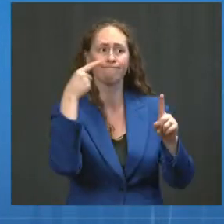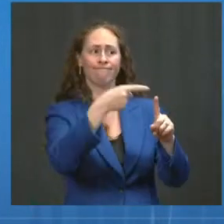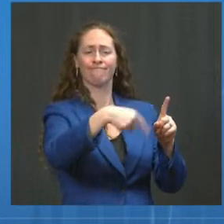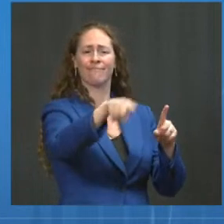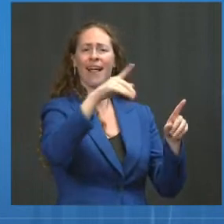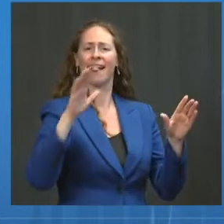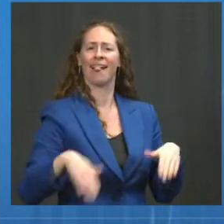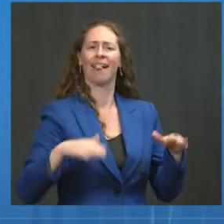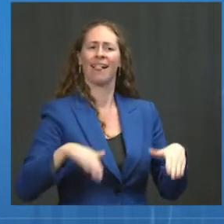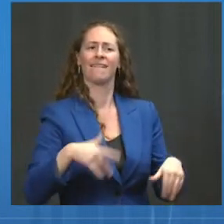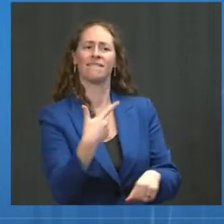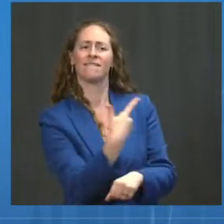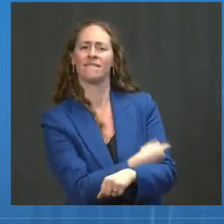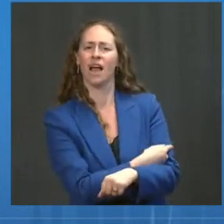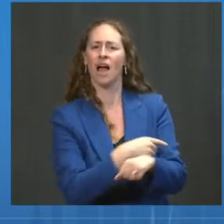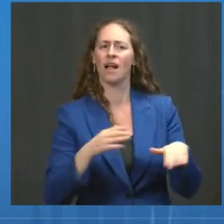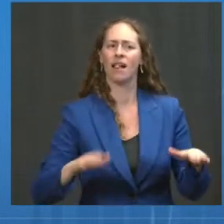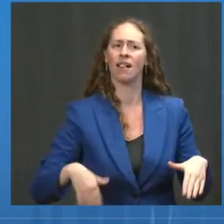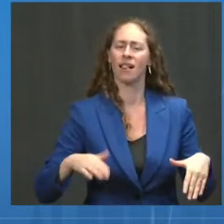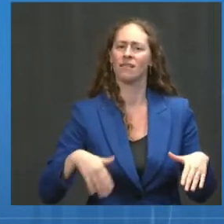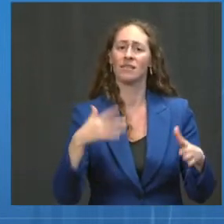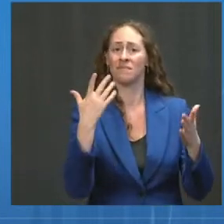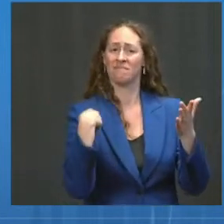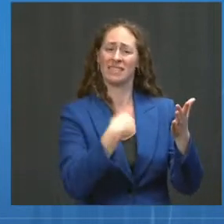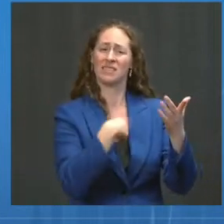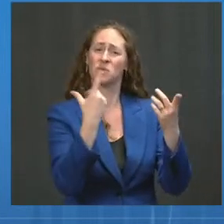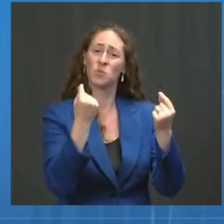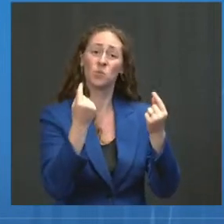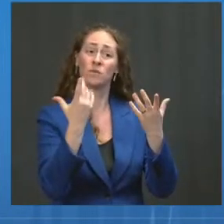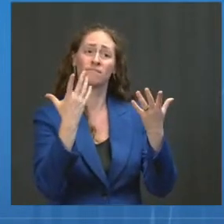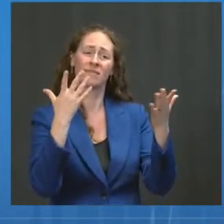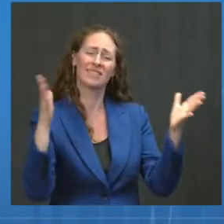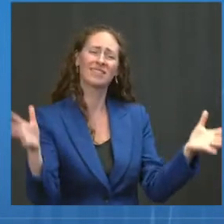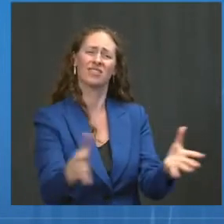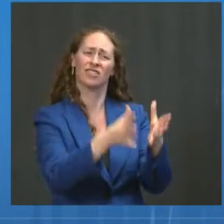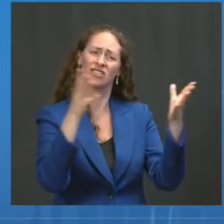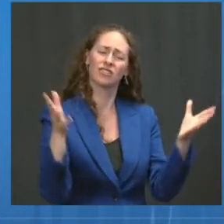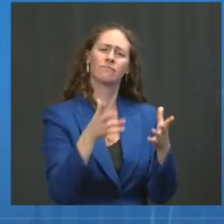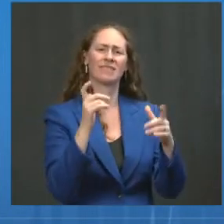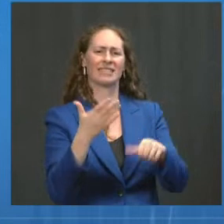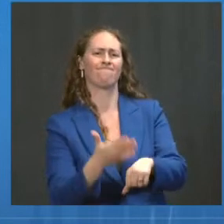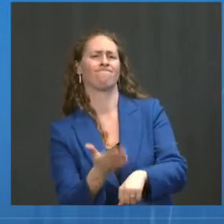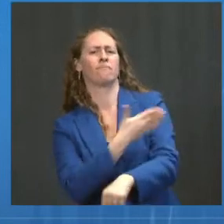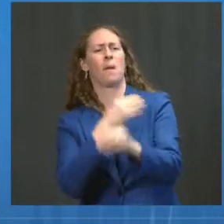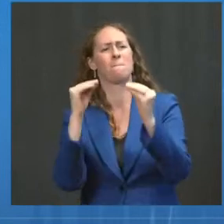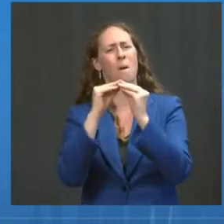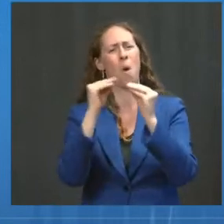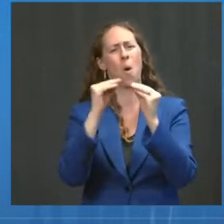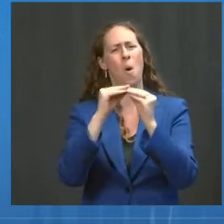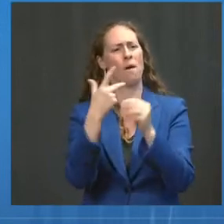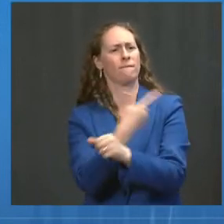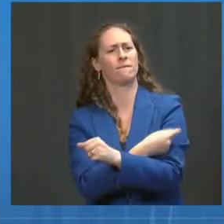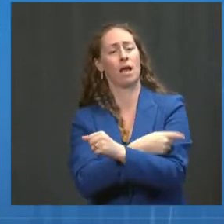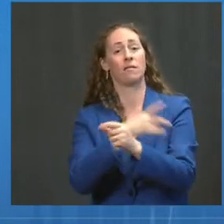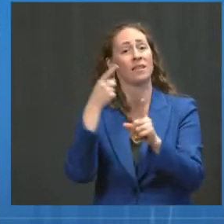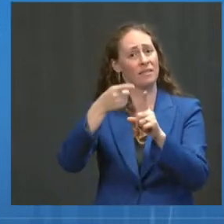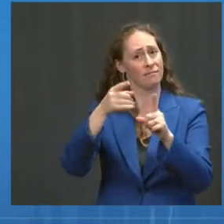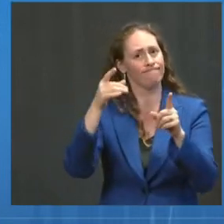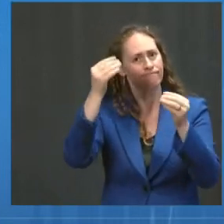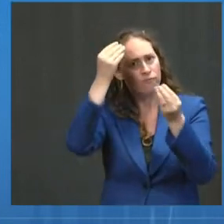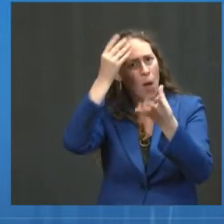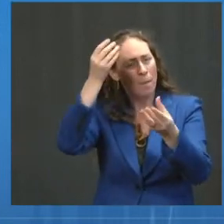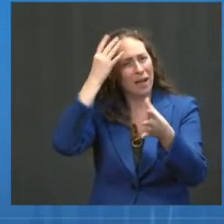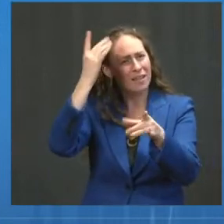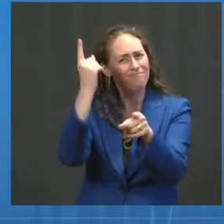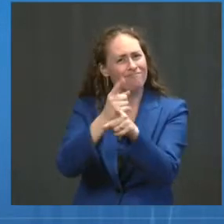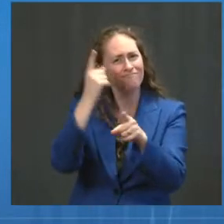to increase vaccinations here at home and to ensure people have accurate information about vaccines and access to